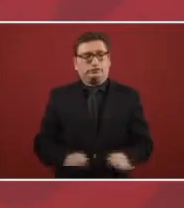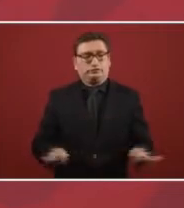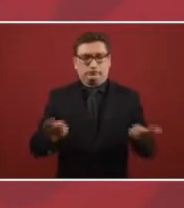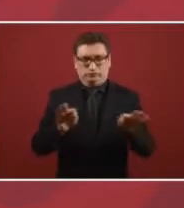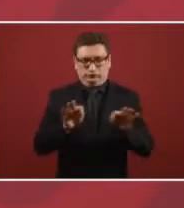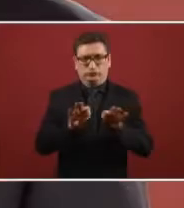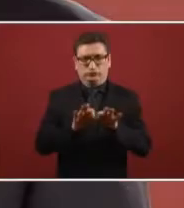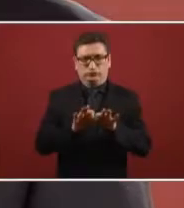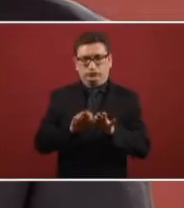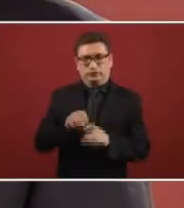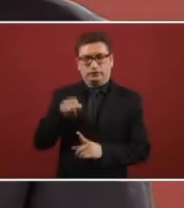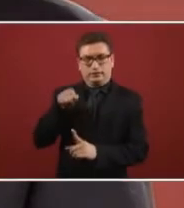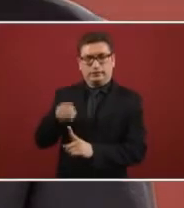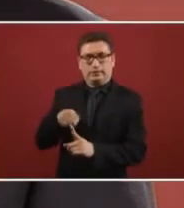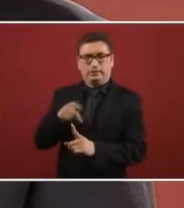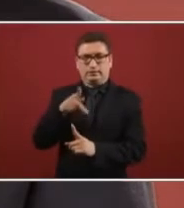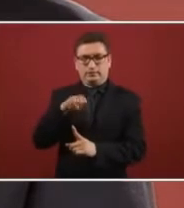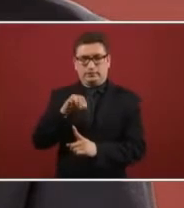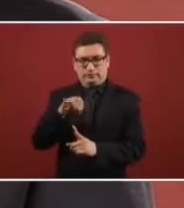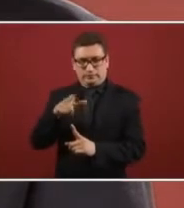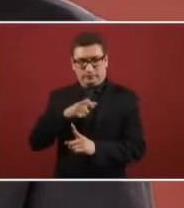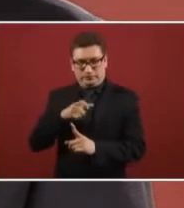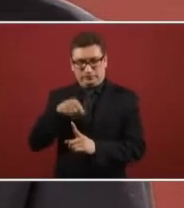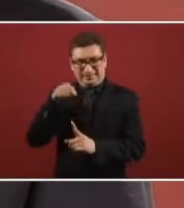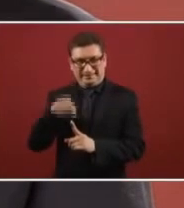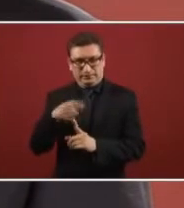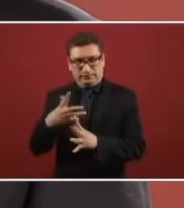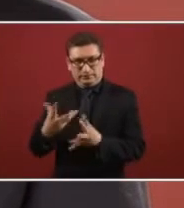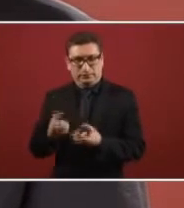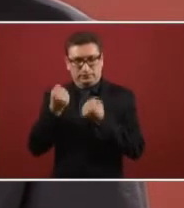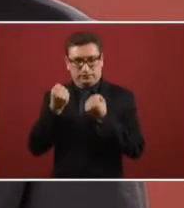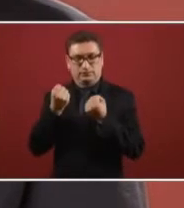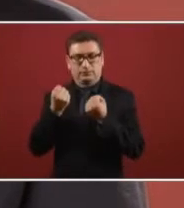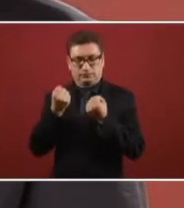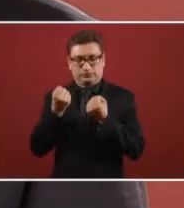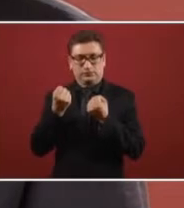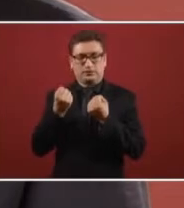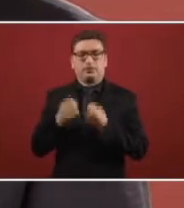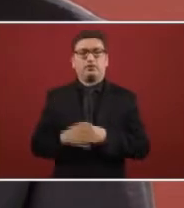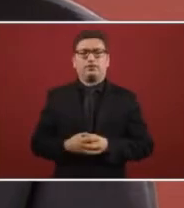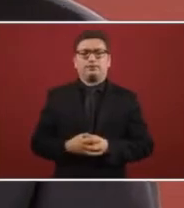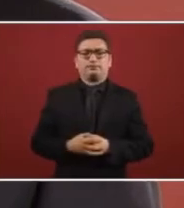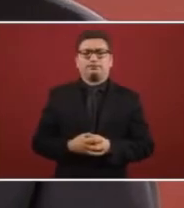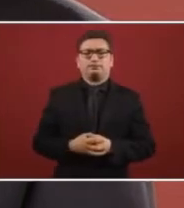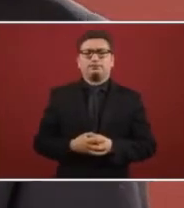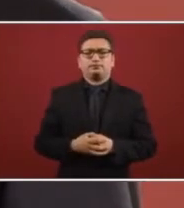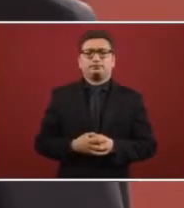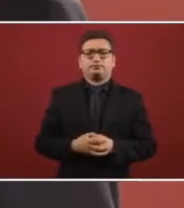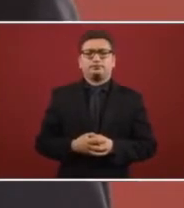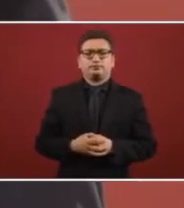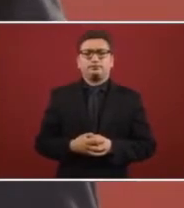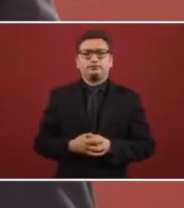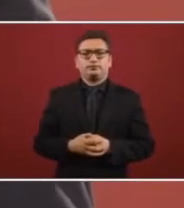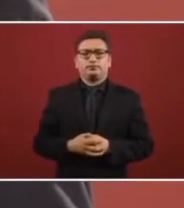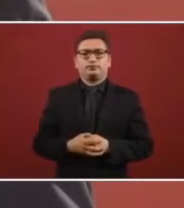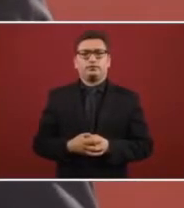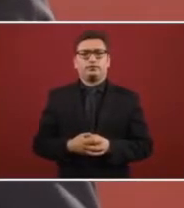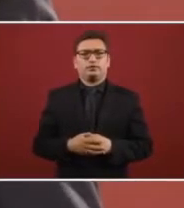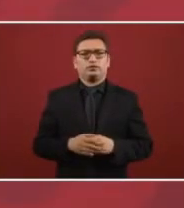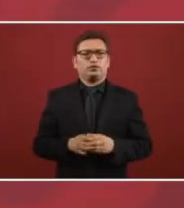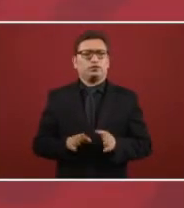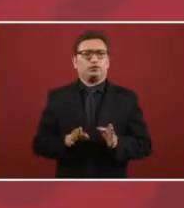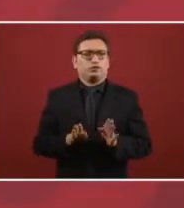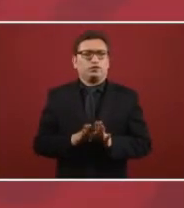the recovery of Pemex the rescue of Pemex as it is